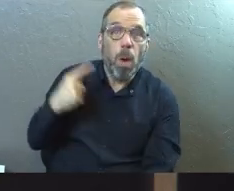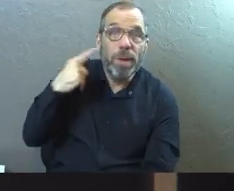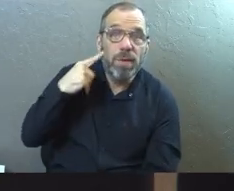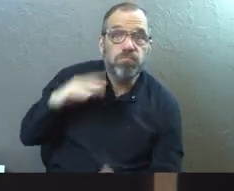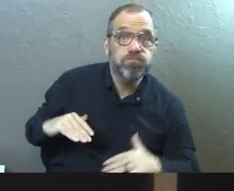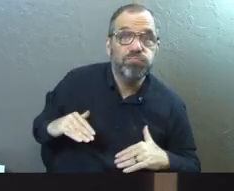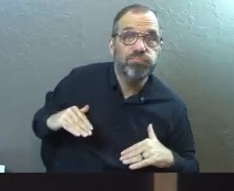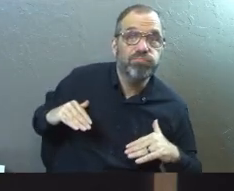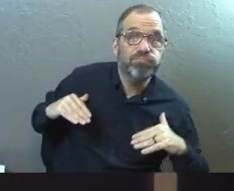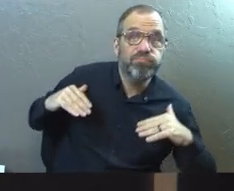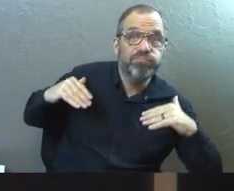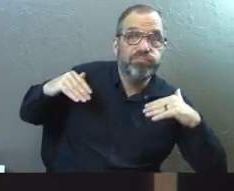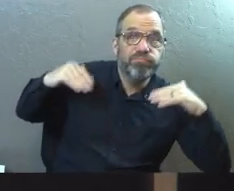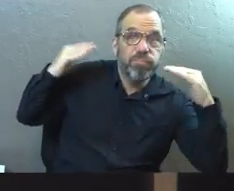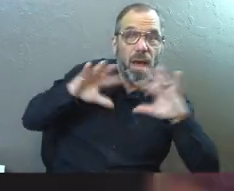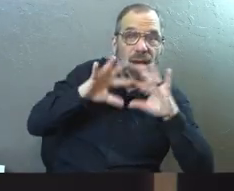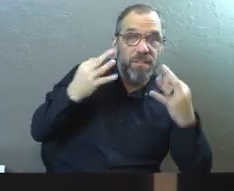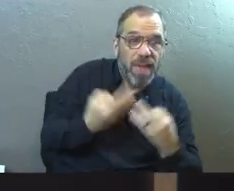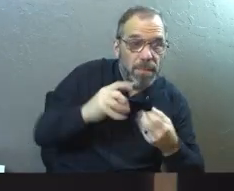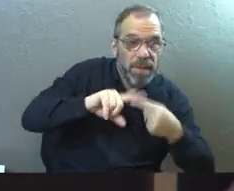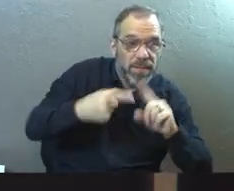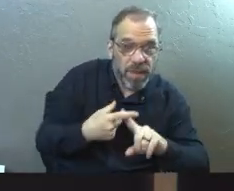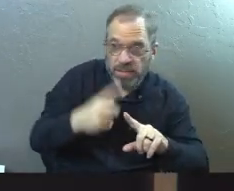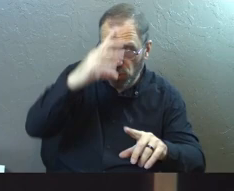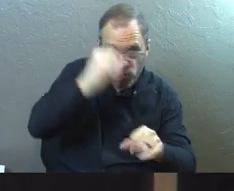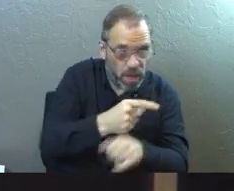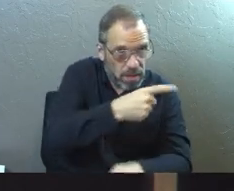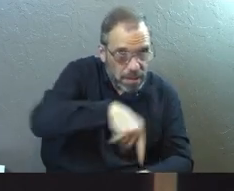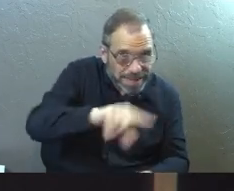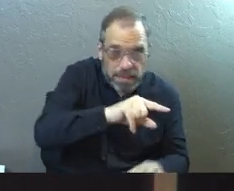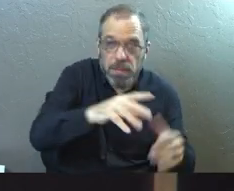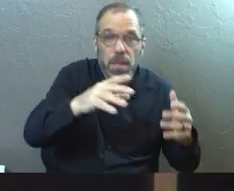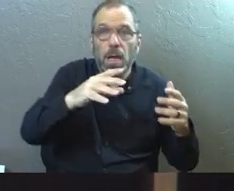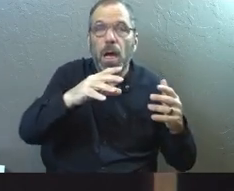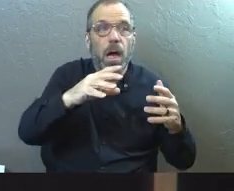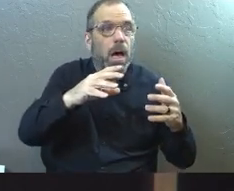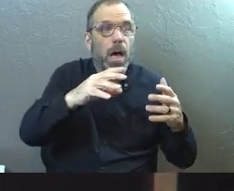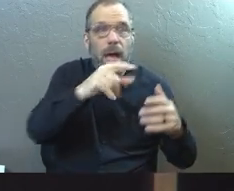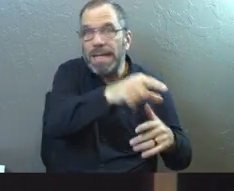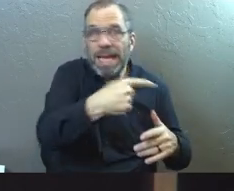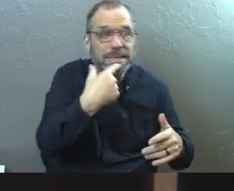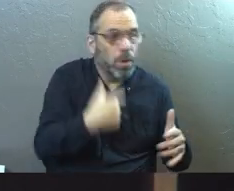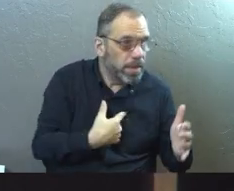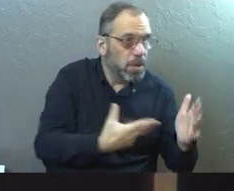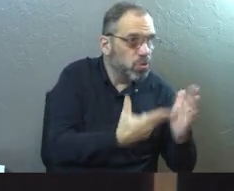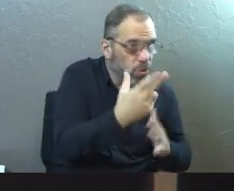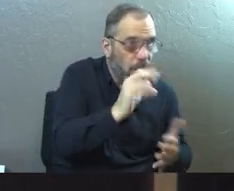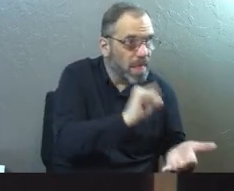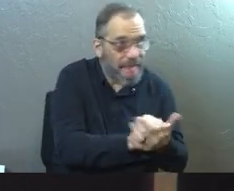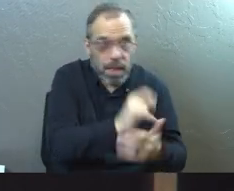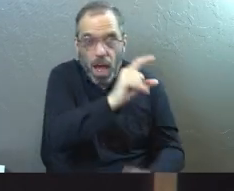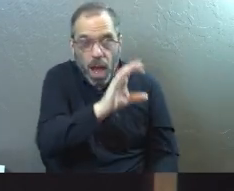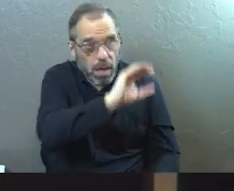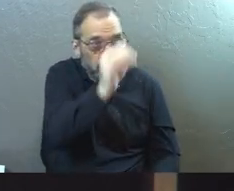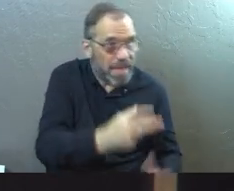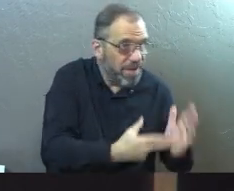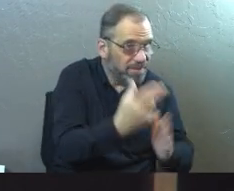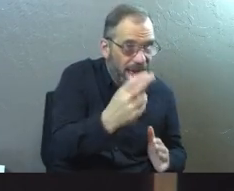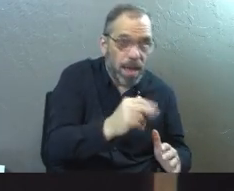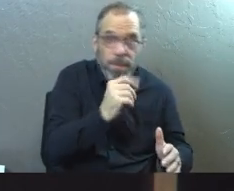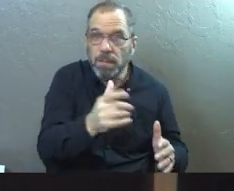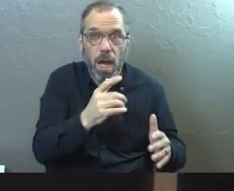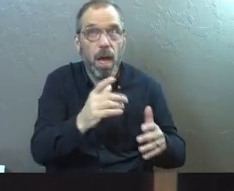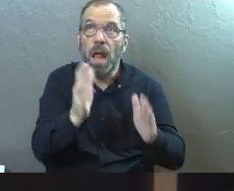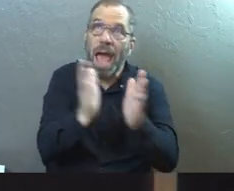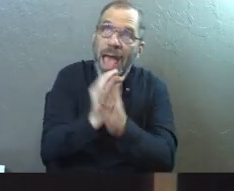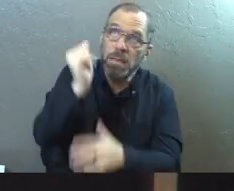we've heard our entire lives, our family members, these other people that we trusted at a certain time and place and they were saying this and so we thought it was 100% fact but we never really